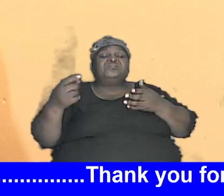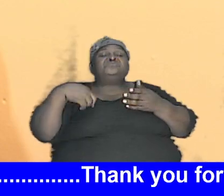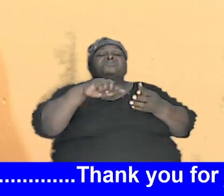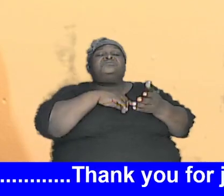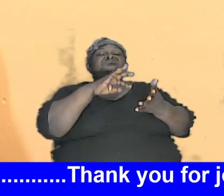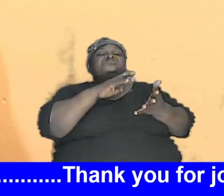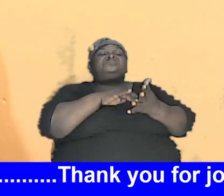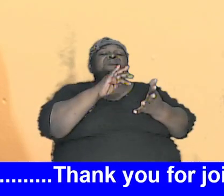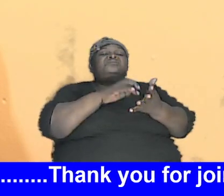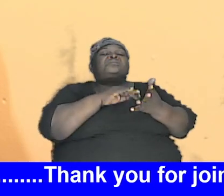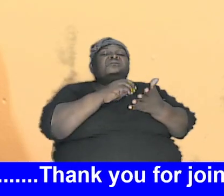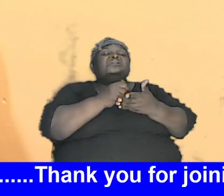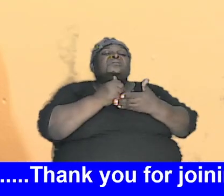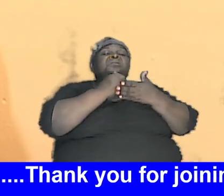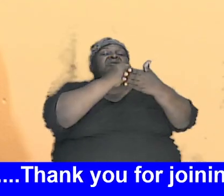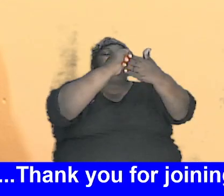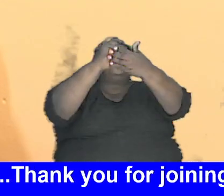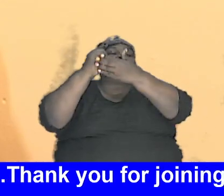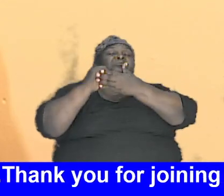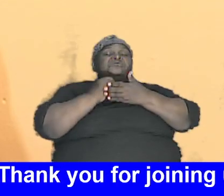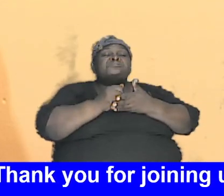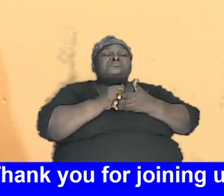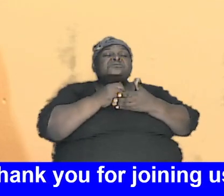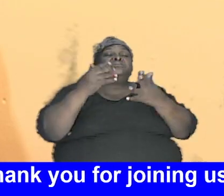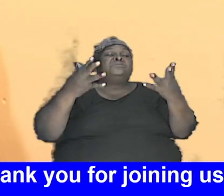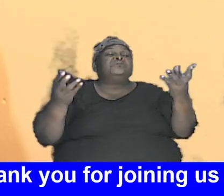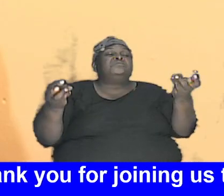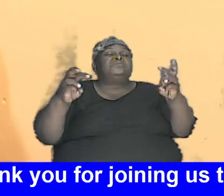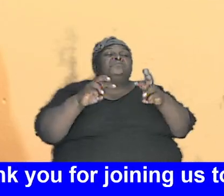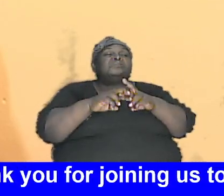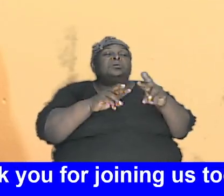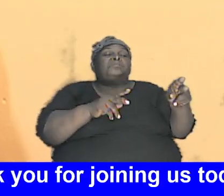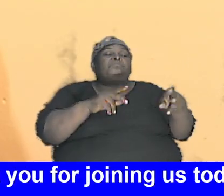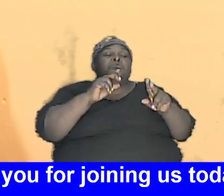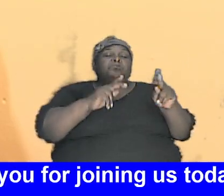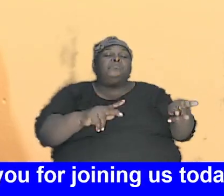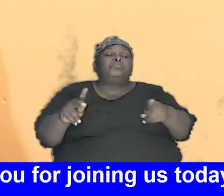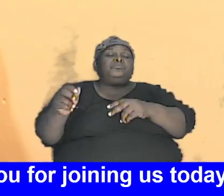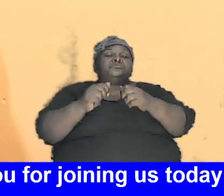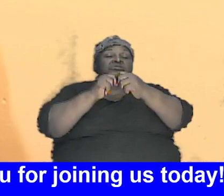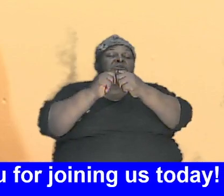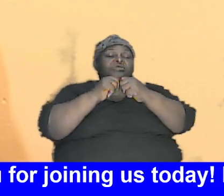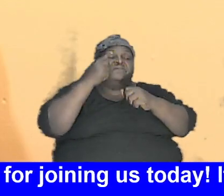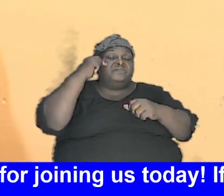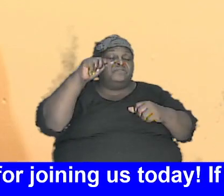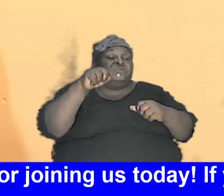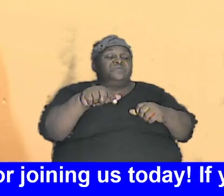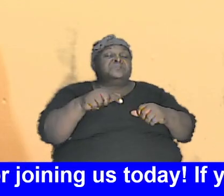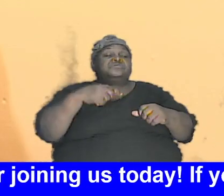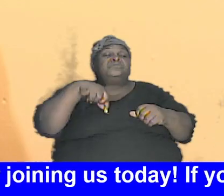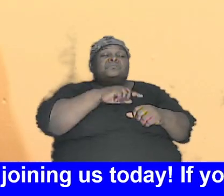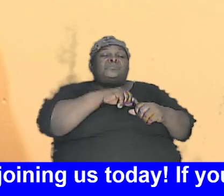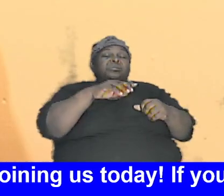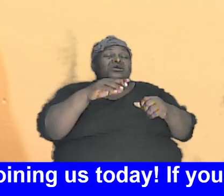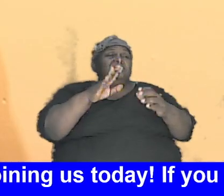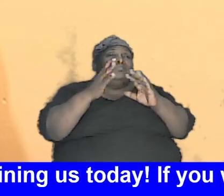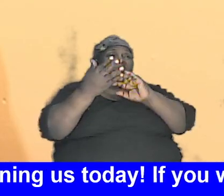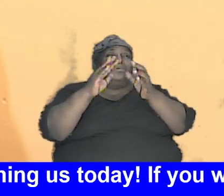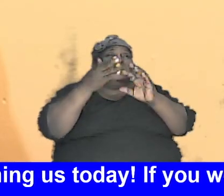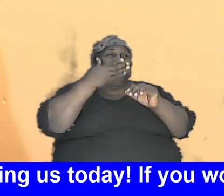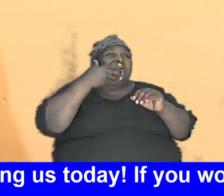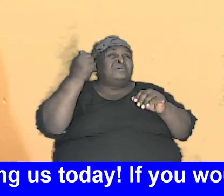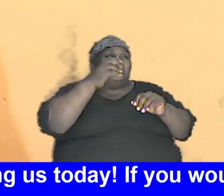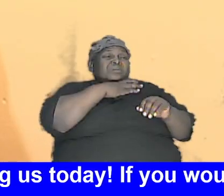help us to see for what it is worth help us to put it together and for this we become better Christians